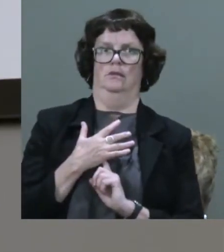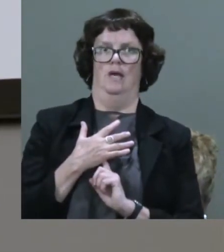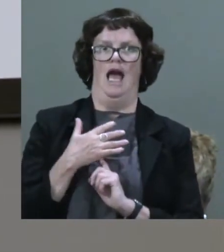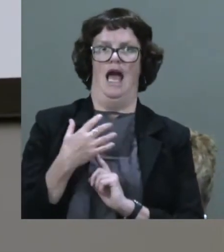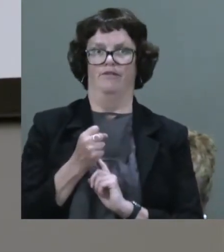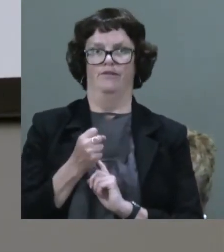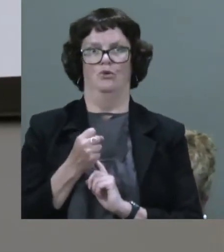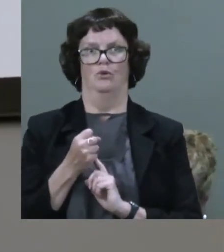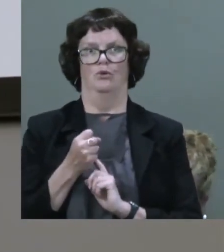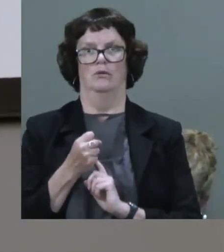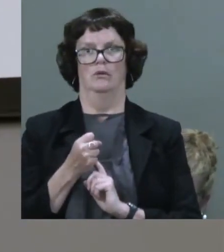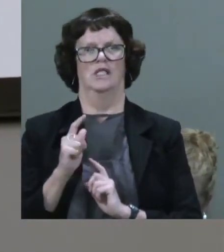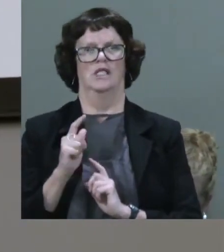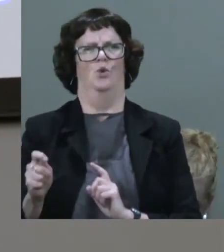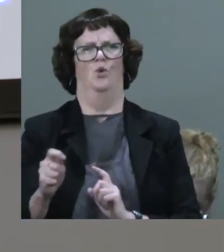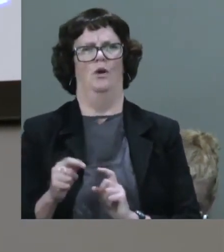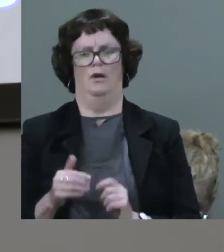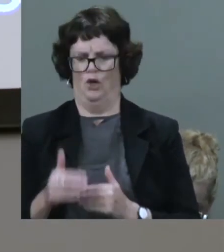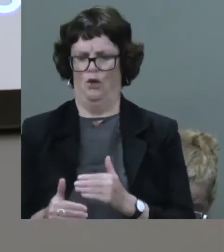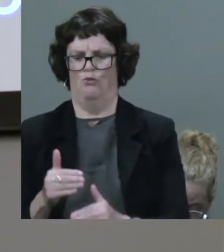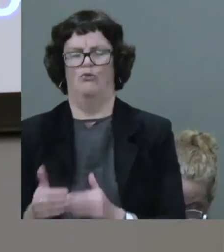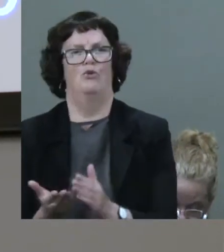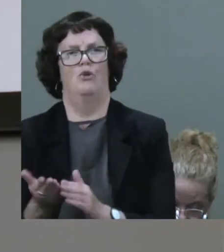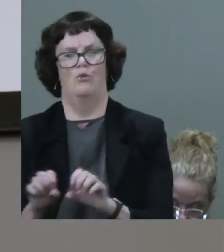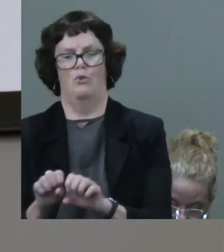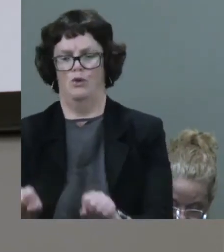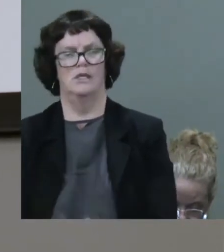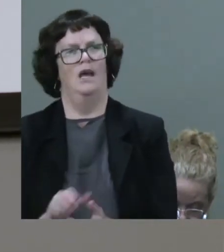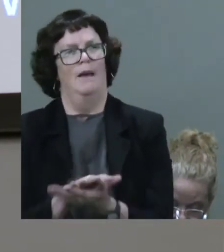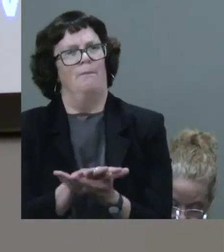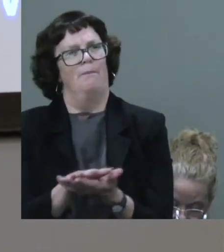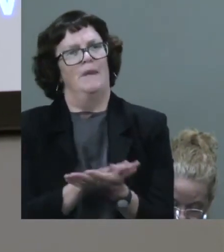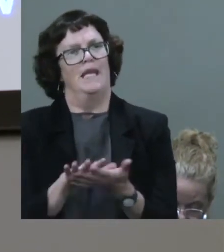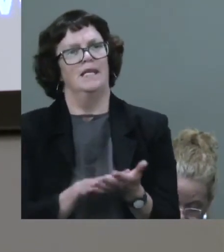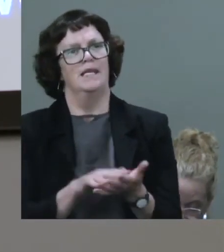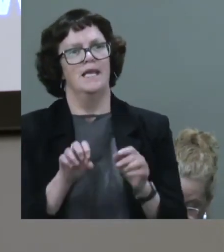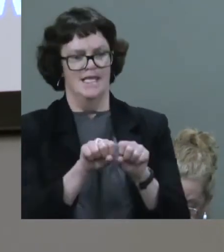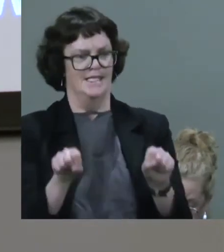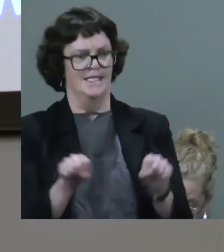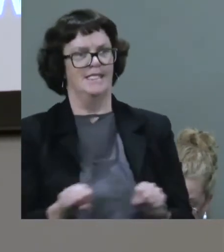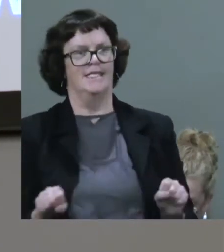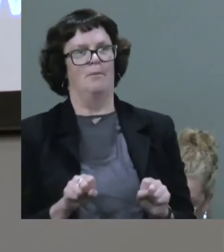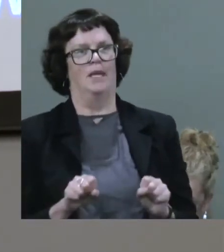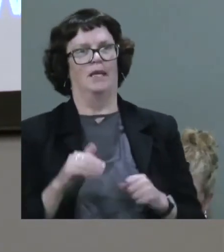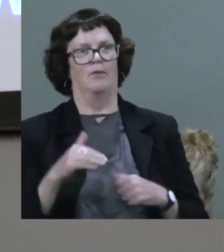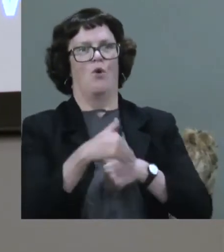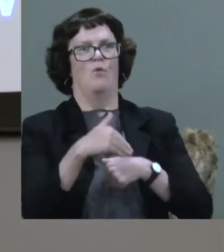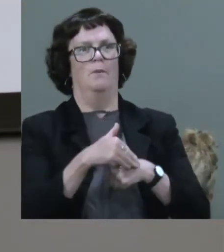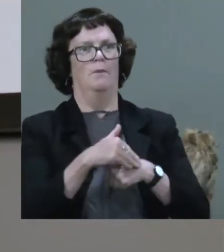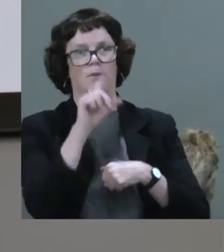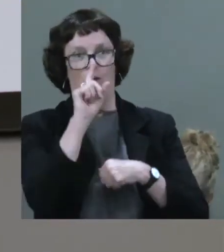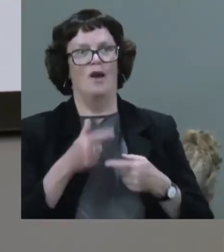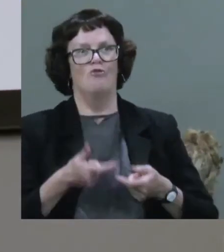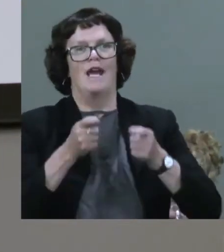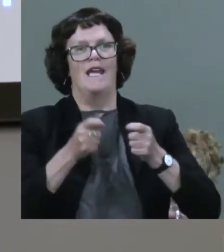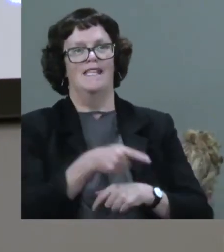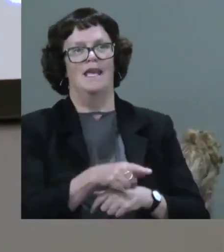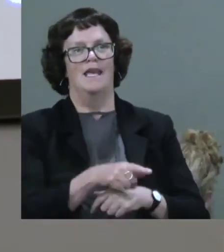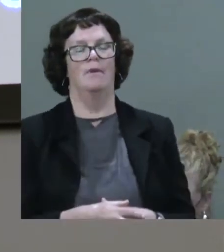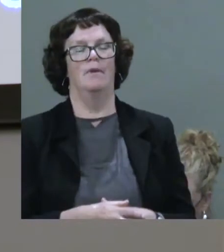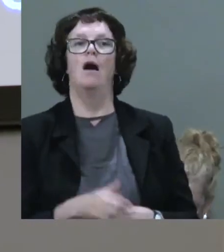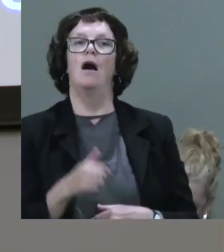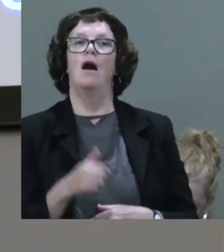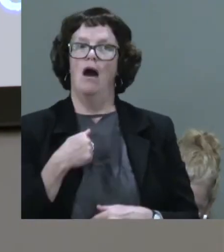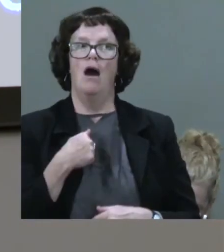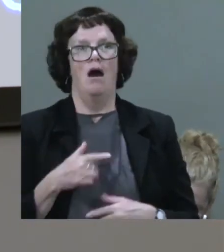And it doesn't allow systemic issues to be raised either. I'm very heartened that Al McEwen has been